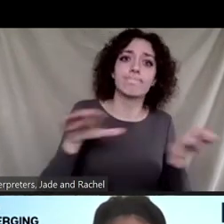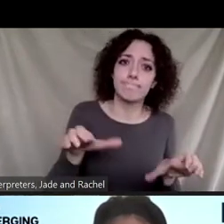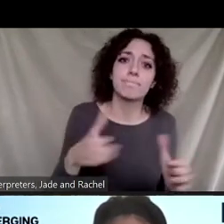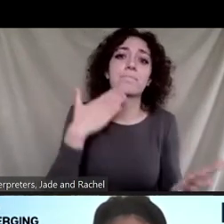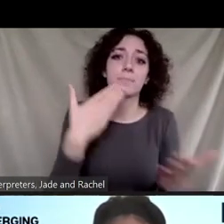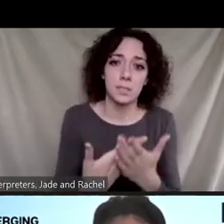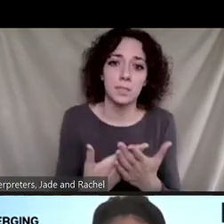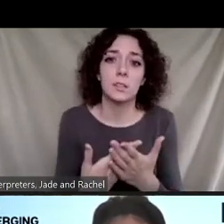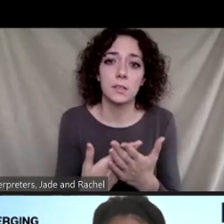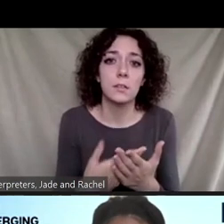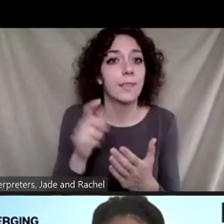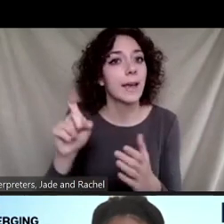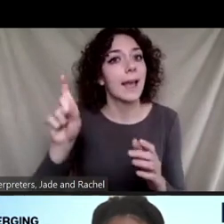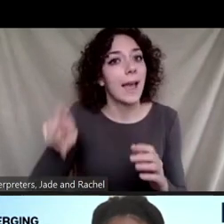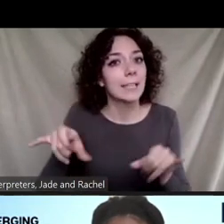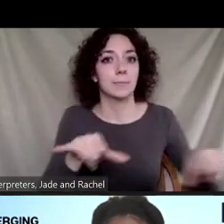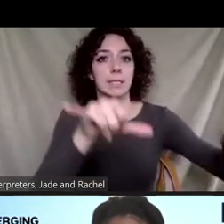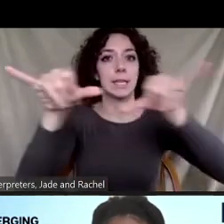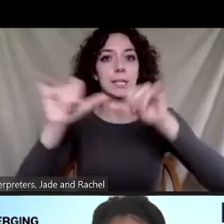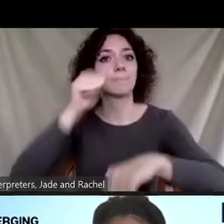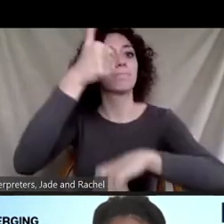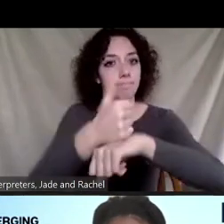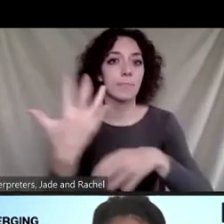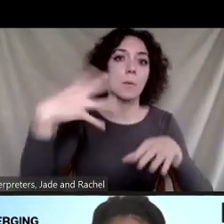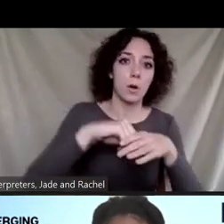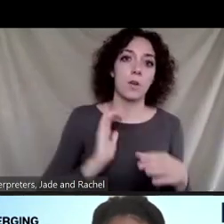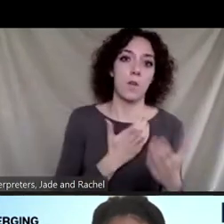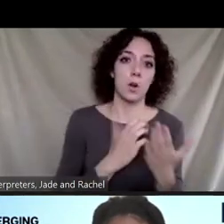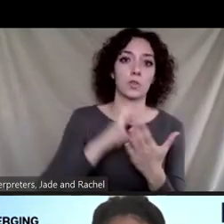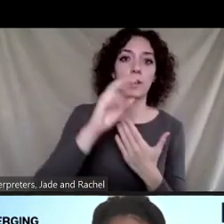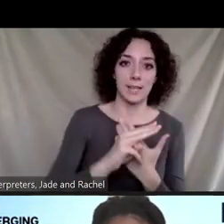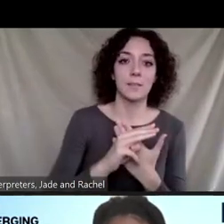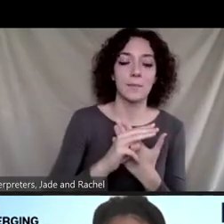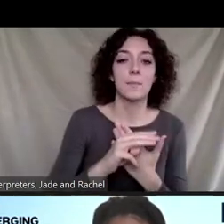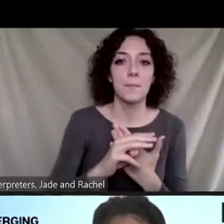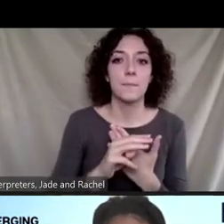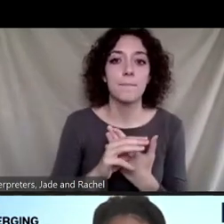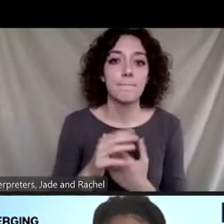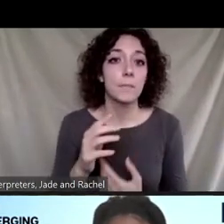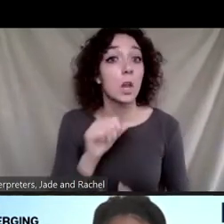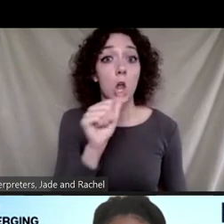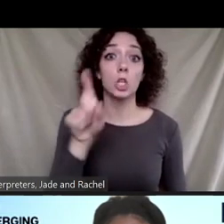standard part of our curriculum because we have to, right, and because we should.